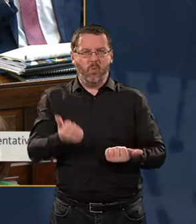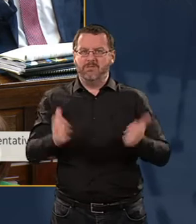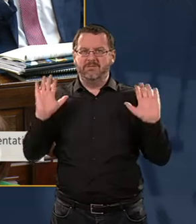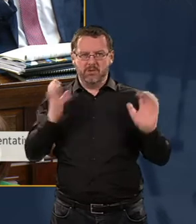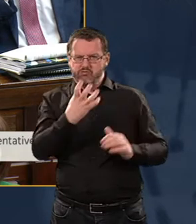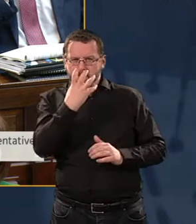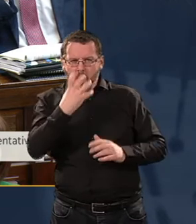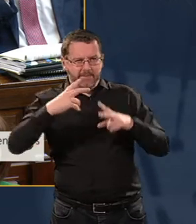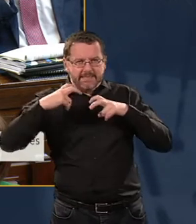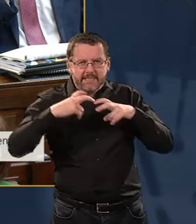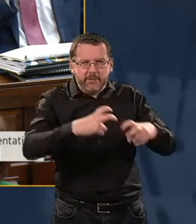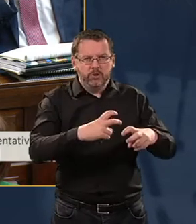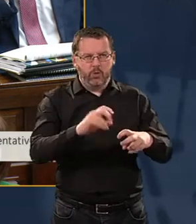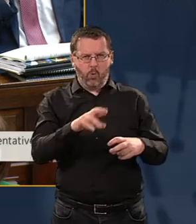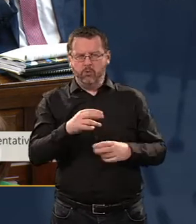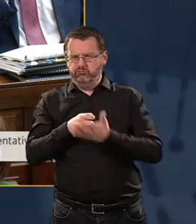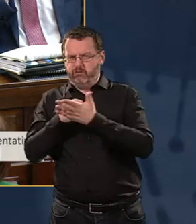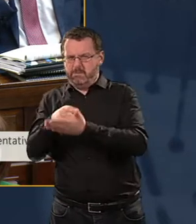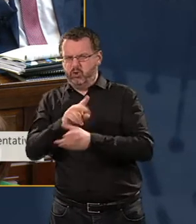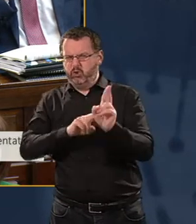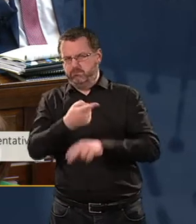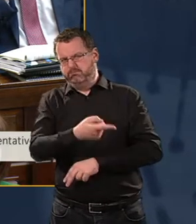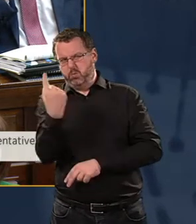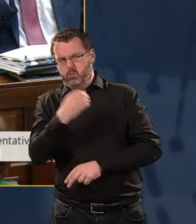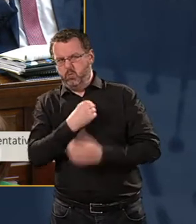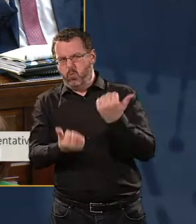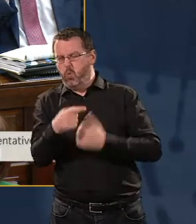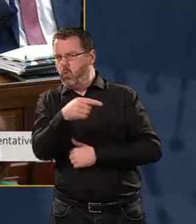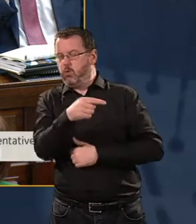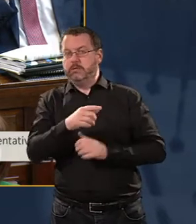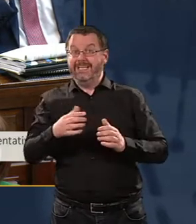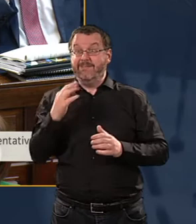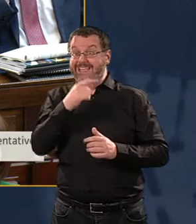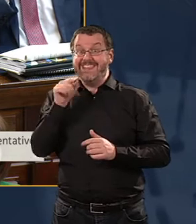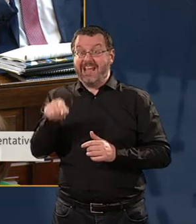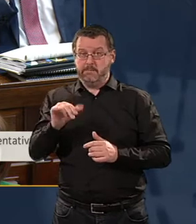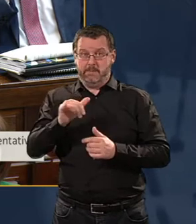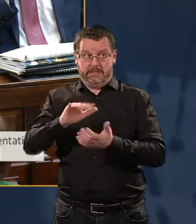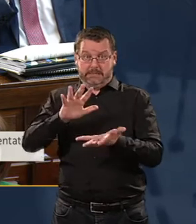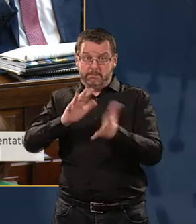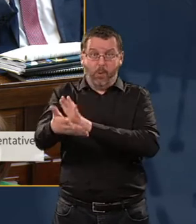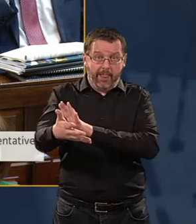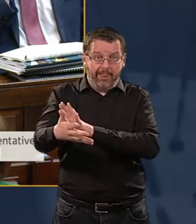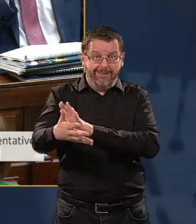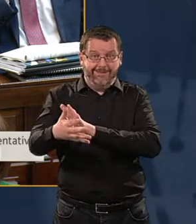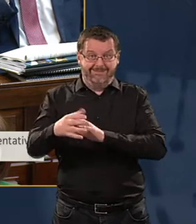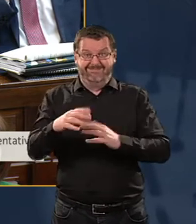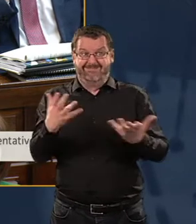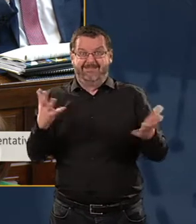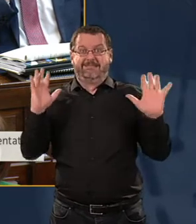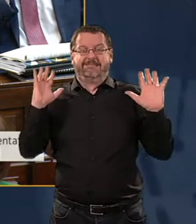investigations or recommend prosecutions and could actually prejudice the prosecution by carrying out a forensic audit of that nature.